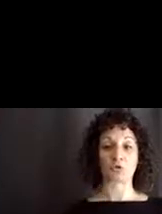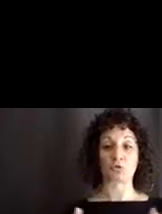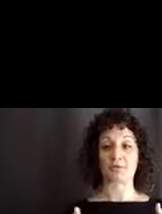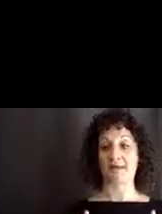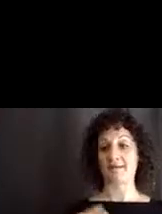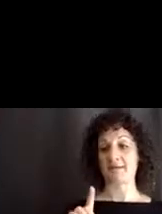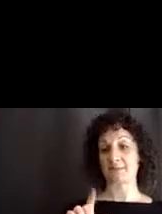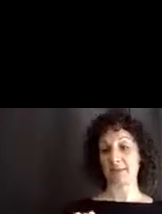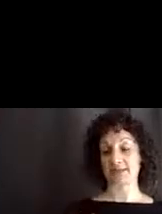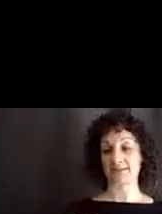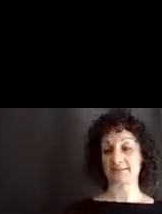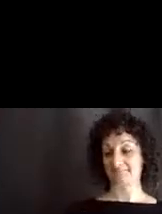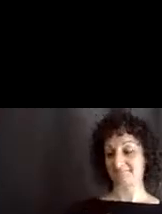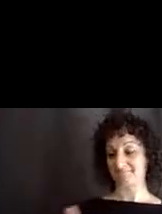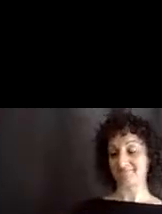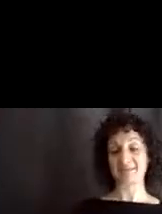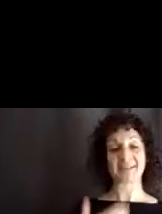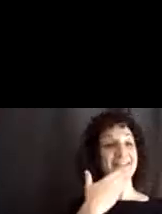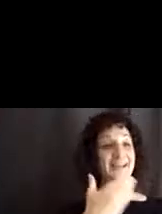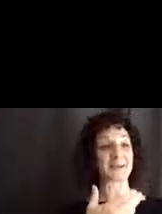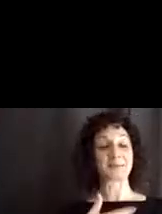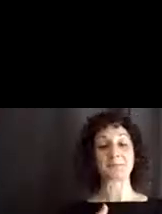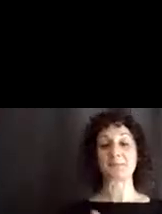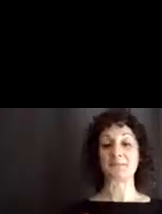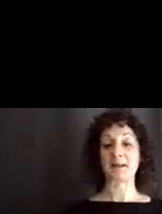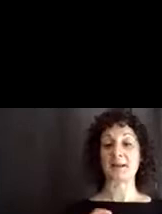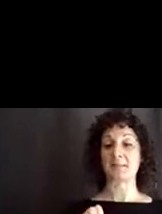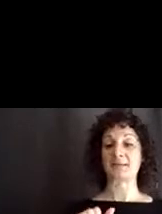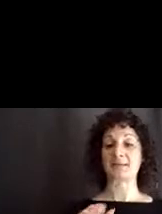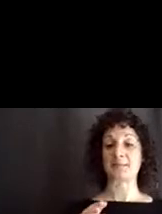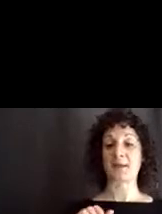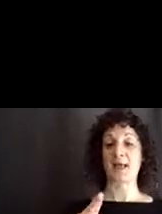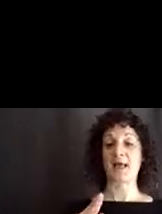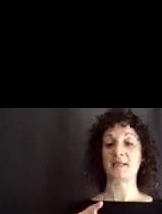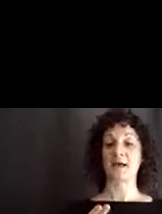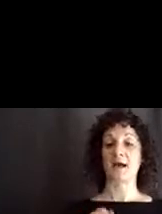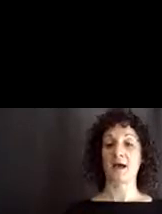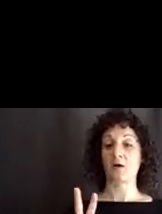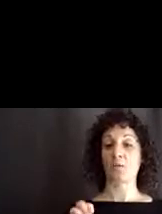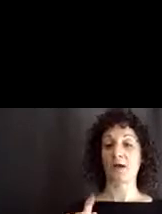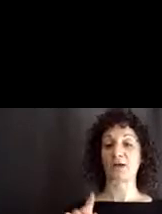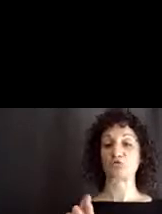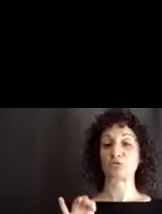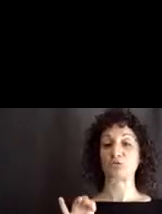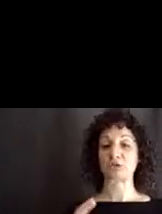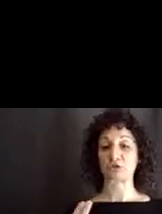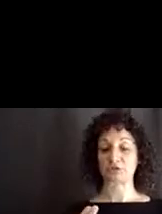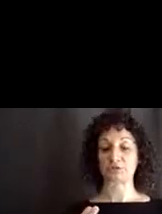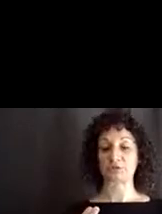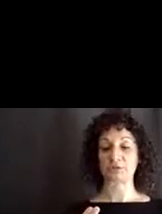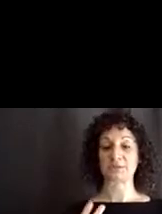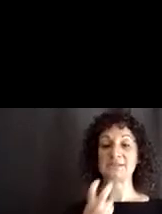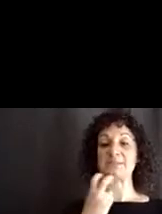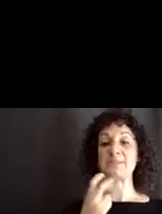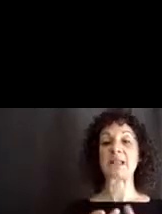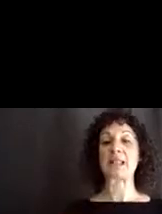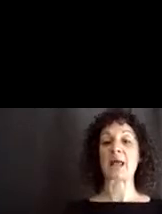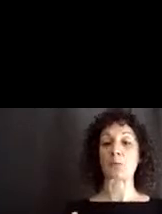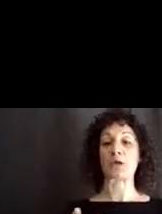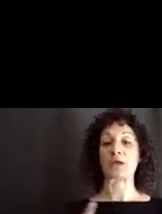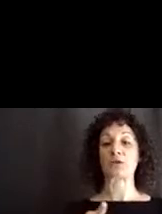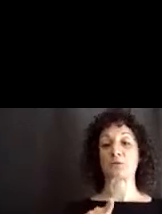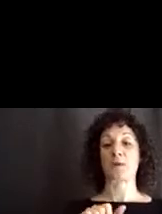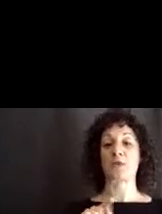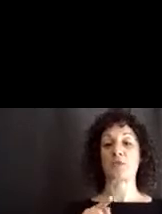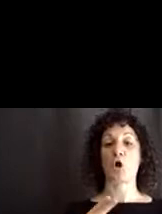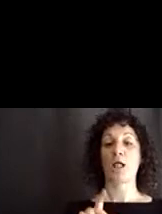So, like Sarah said, my name is Samantha Westridge. I am one of the speech-language pathologists, and I am housed in